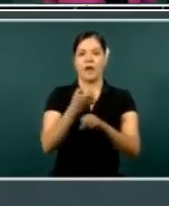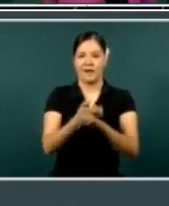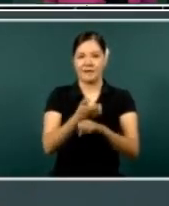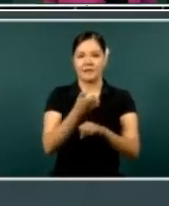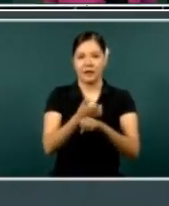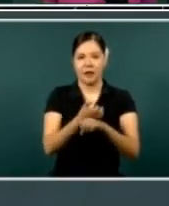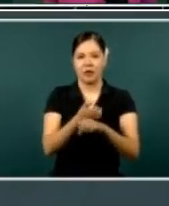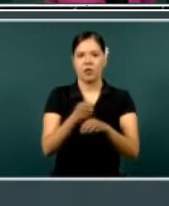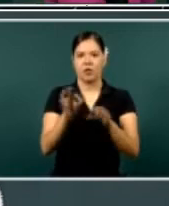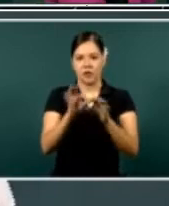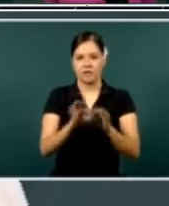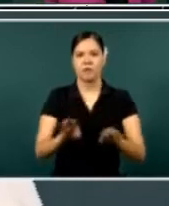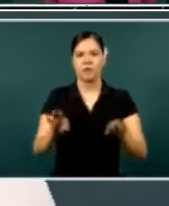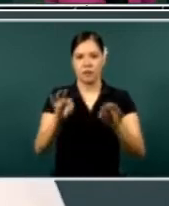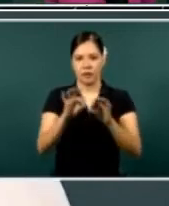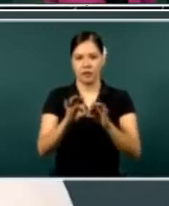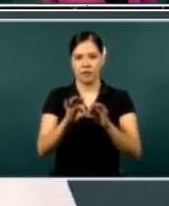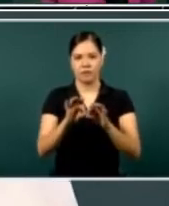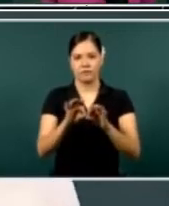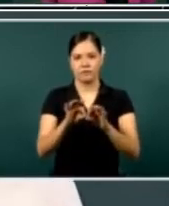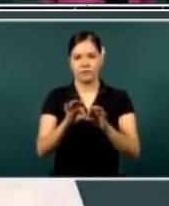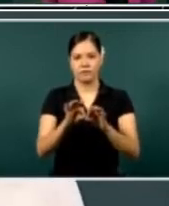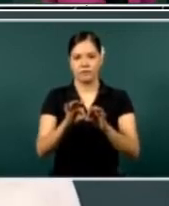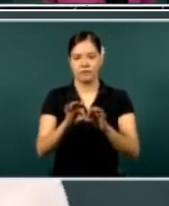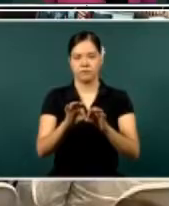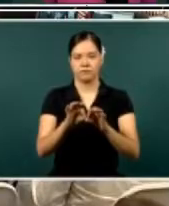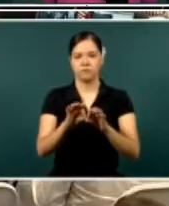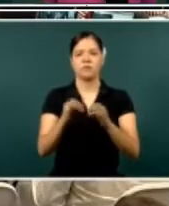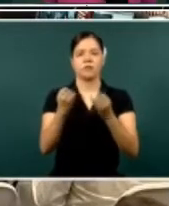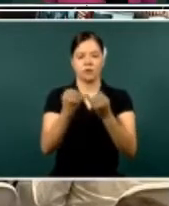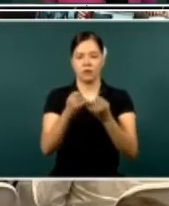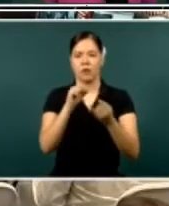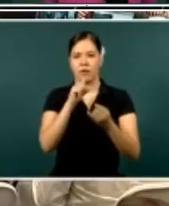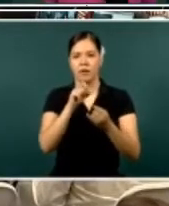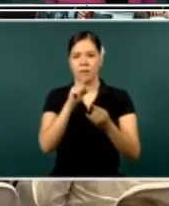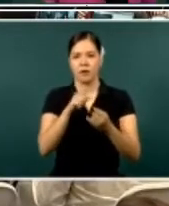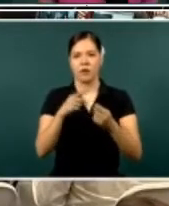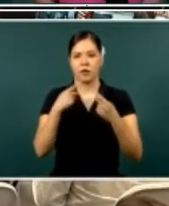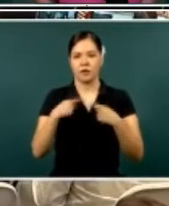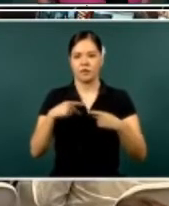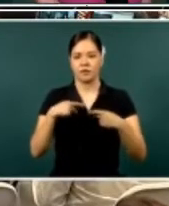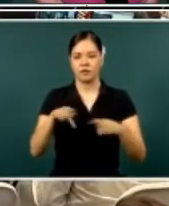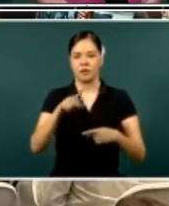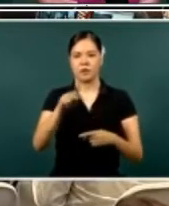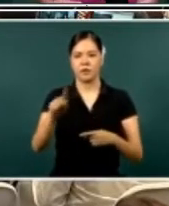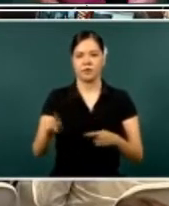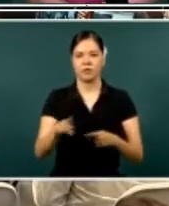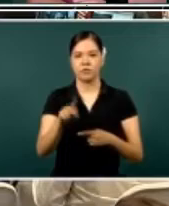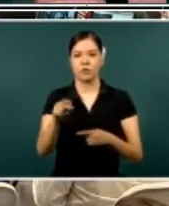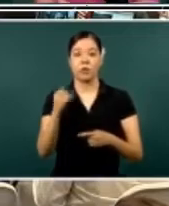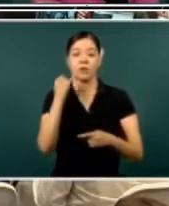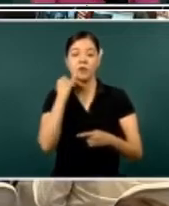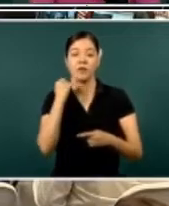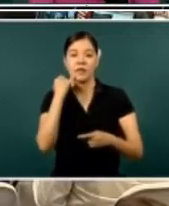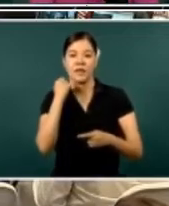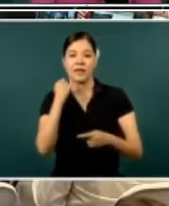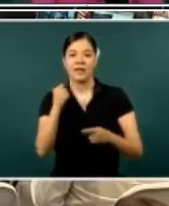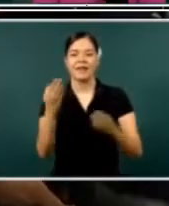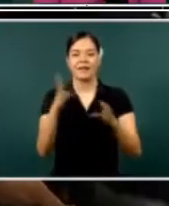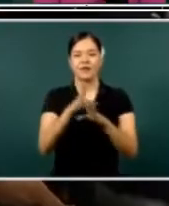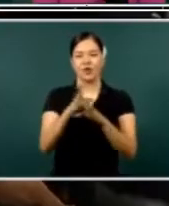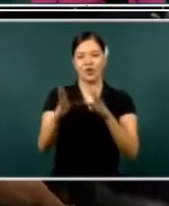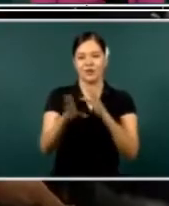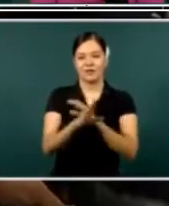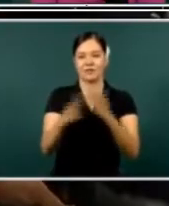community and municipal area, as we're seeing it now with the indigenous municipalities and with our